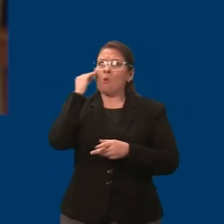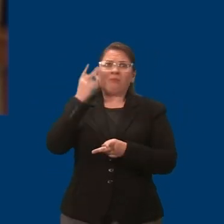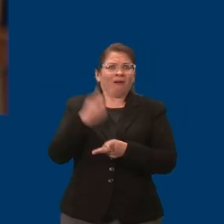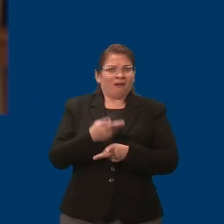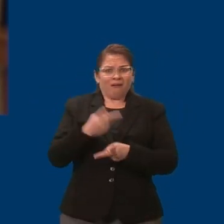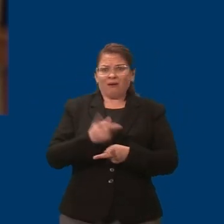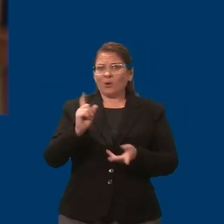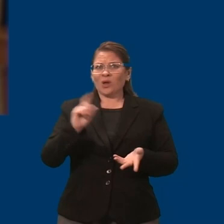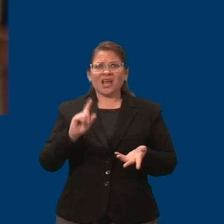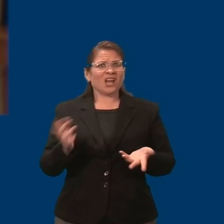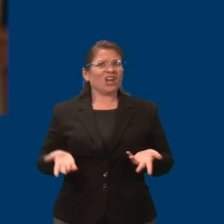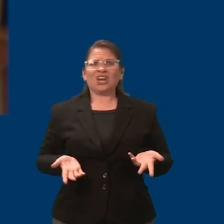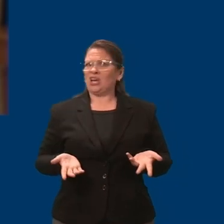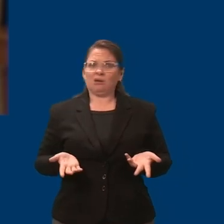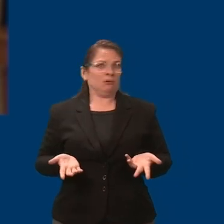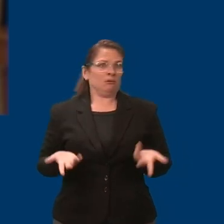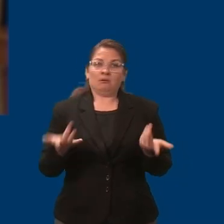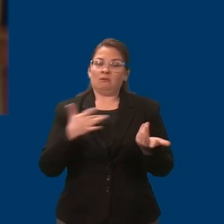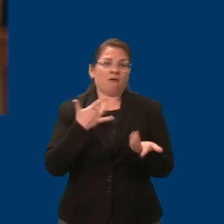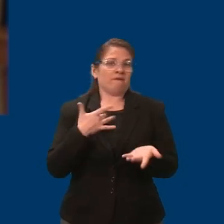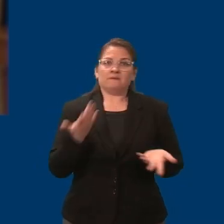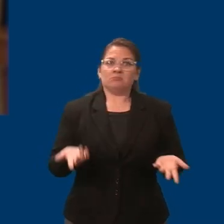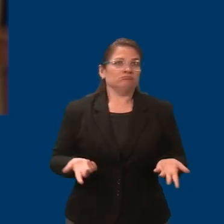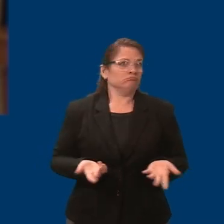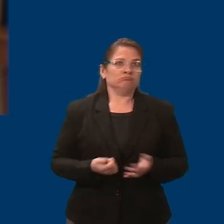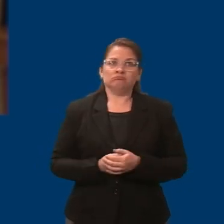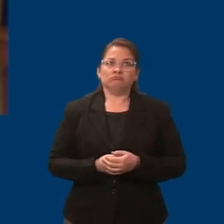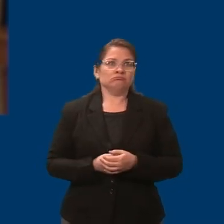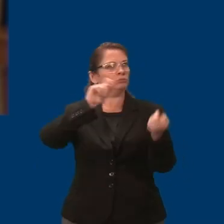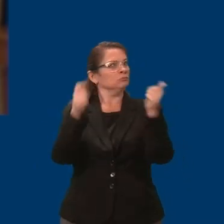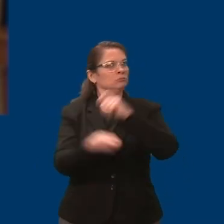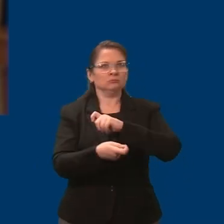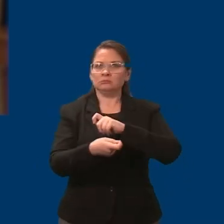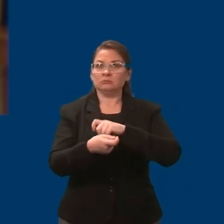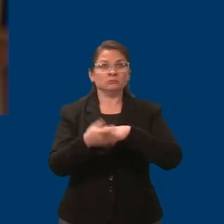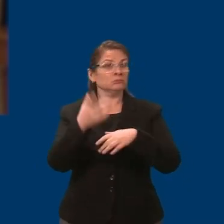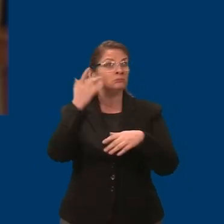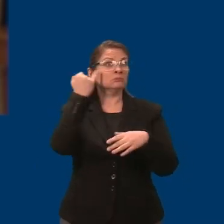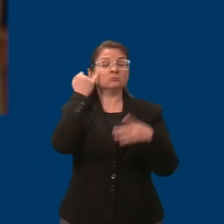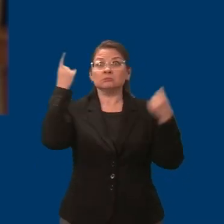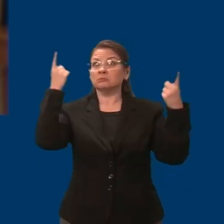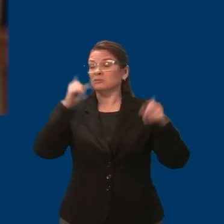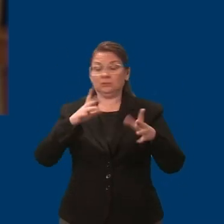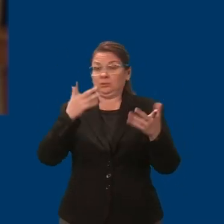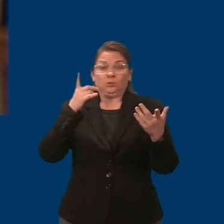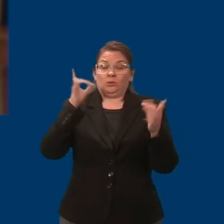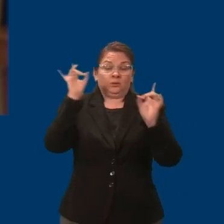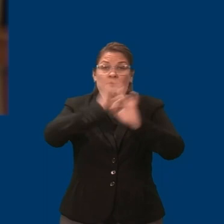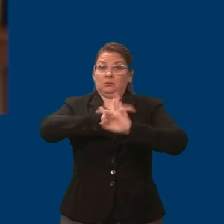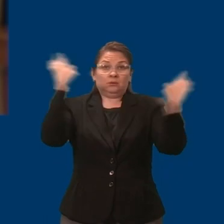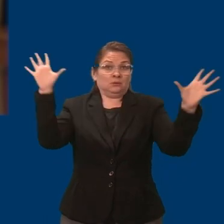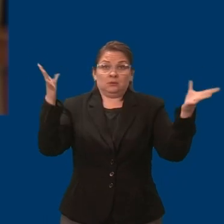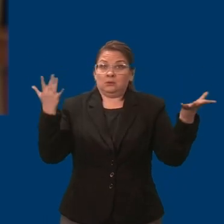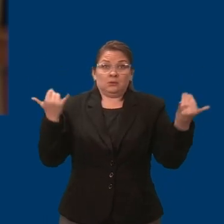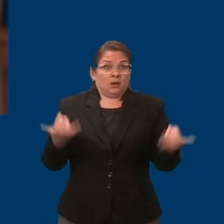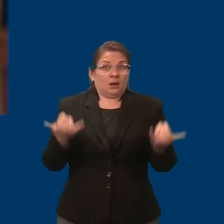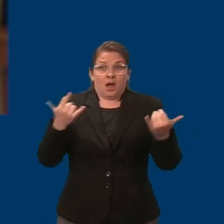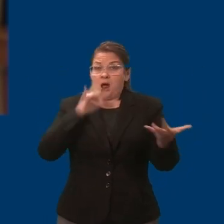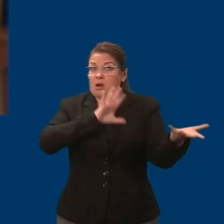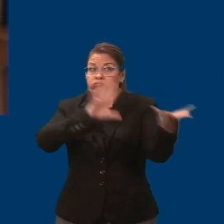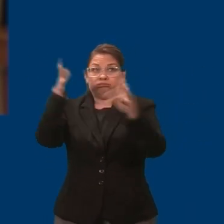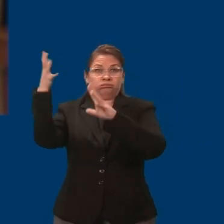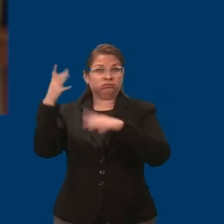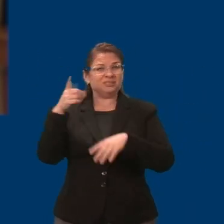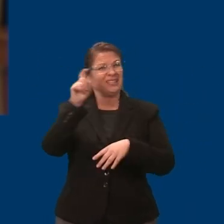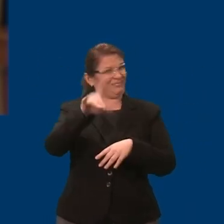or will I need to move into a living facility? Will I help my final decision to make home care work a